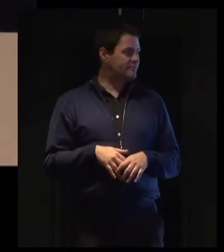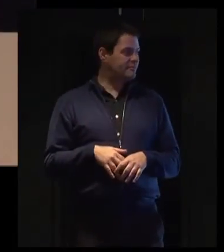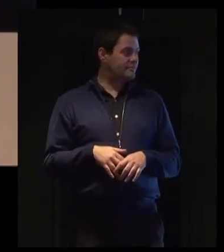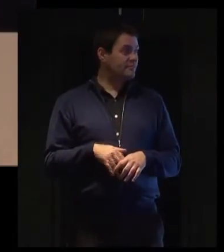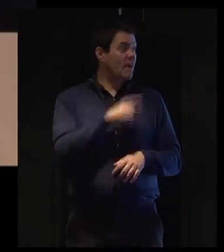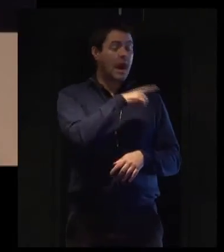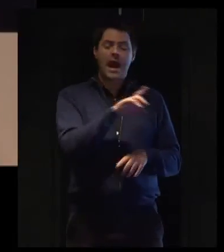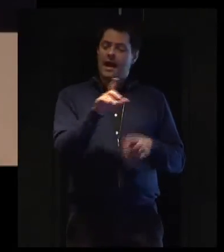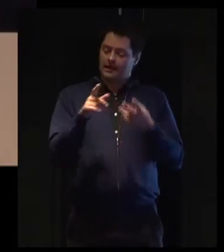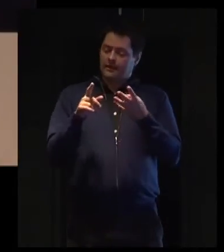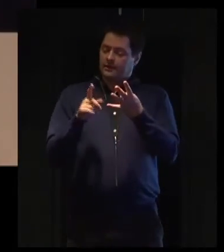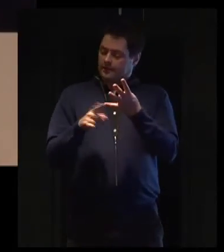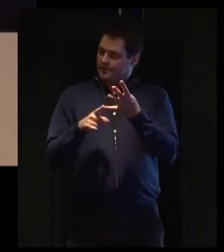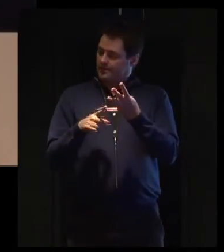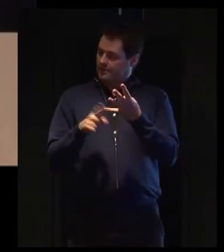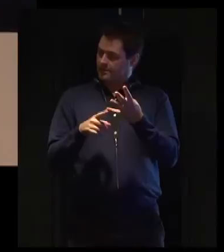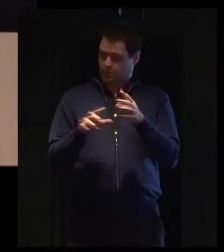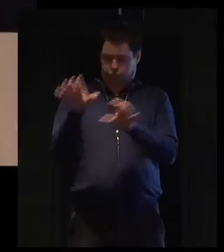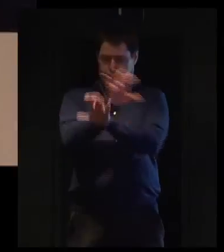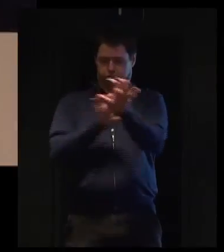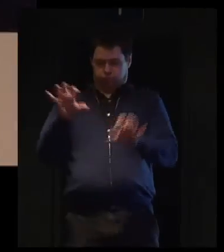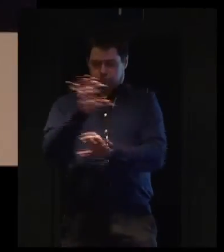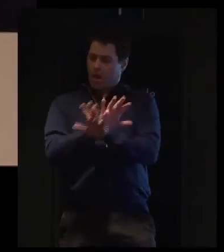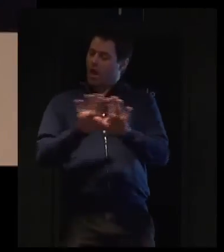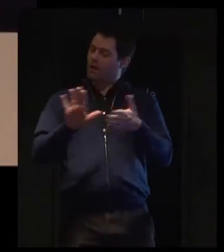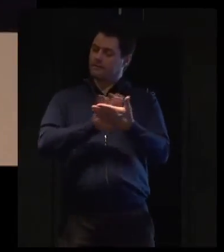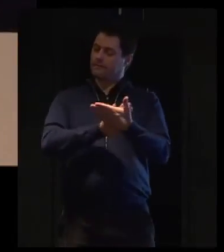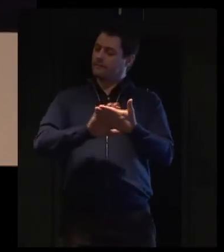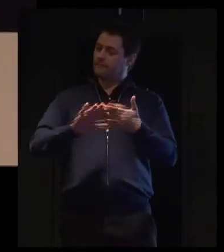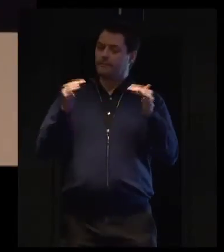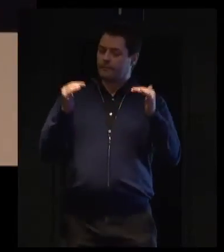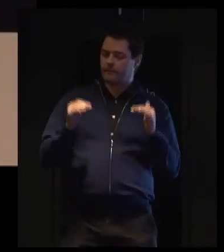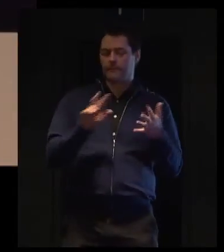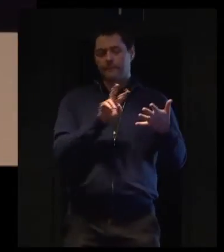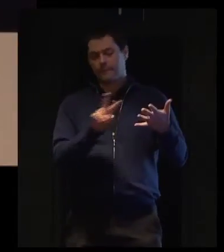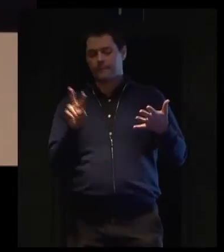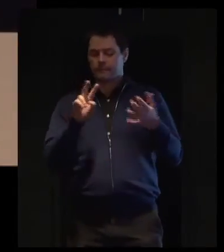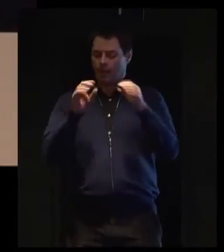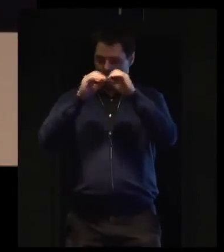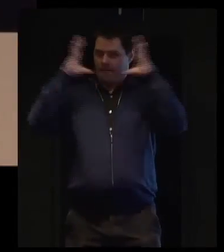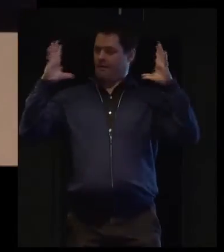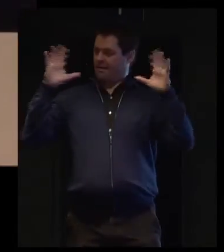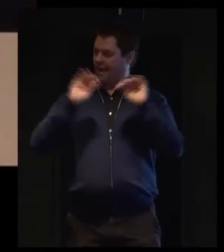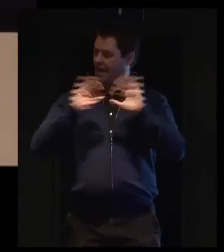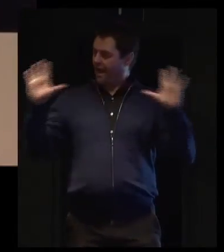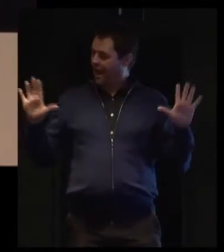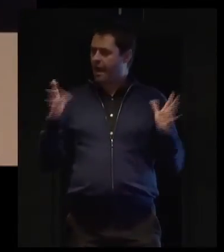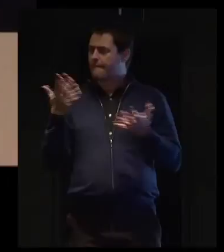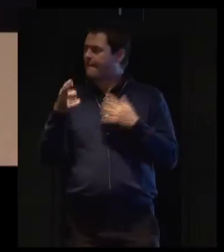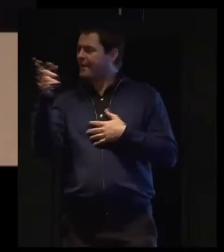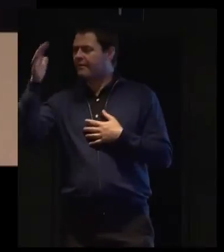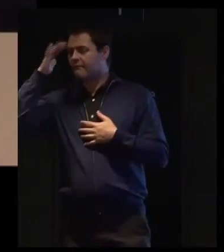Easy read is also a useful format. It tends to be used for people with learning difficulties and disabilities.